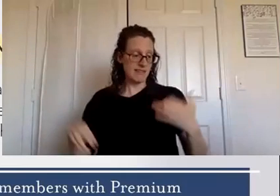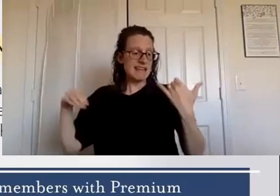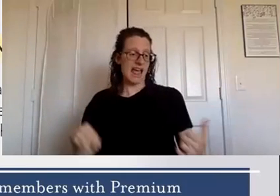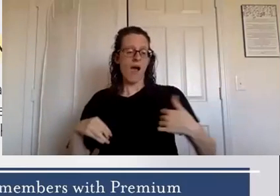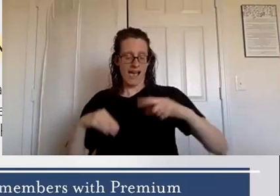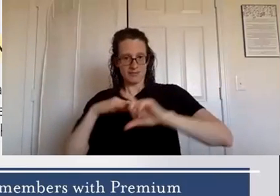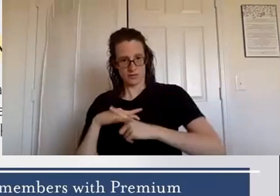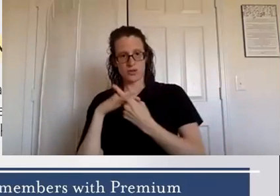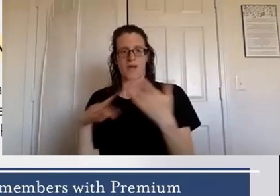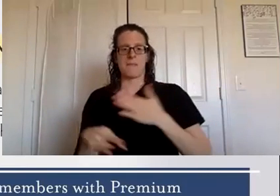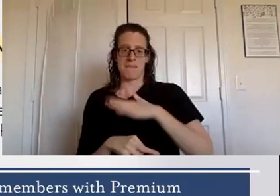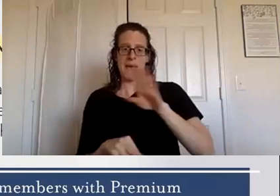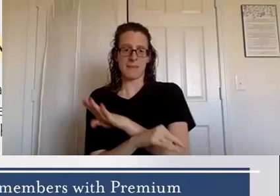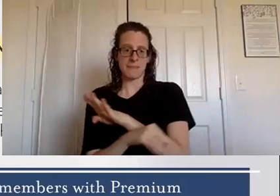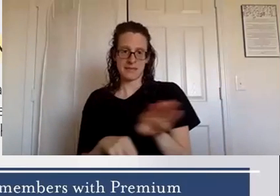business